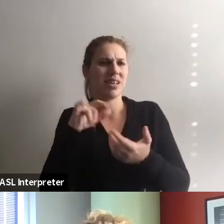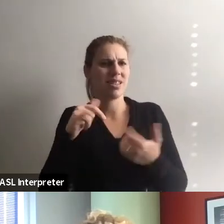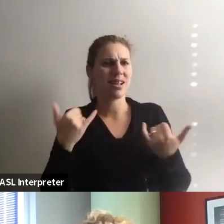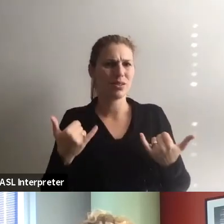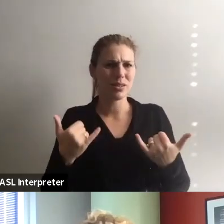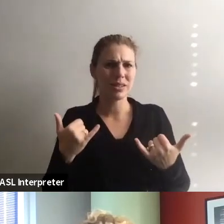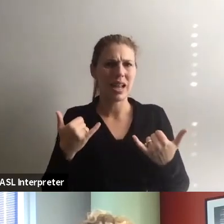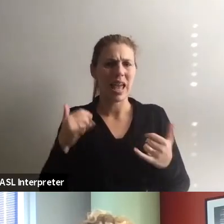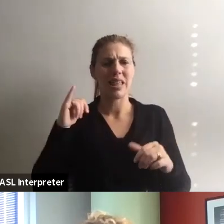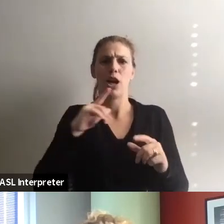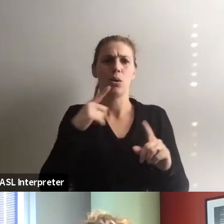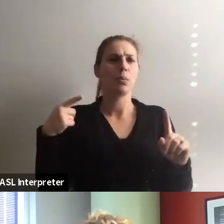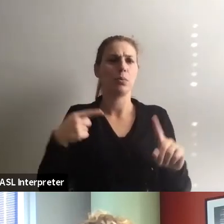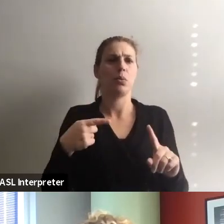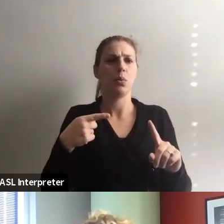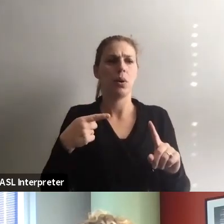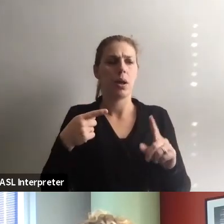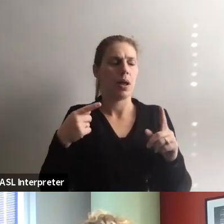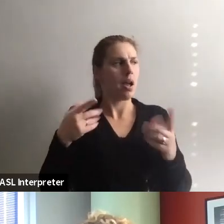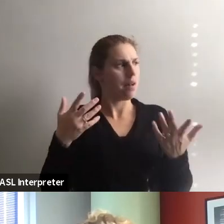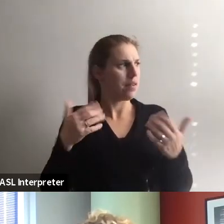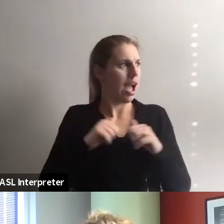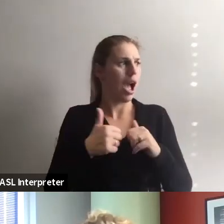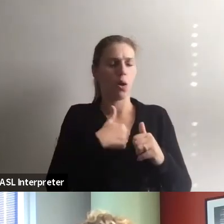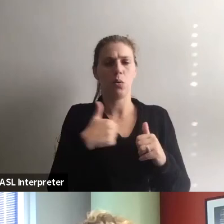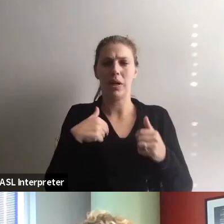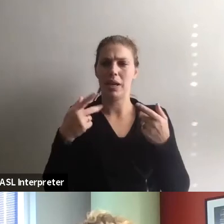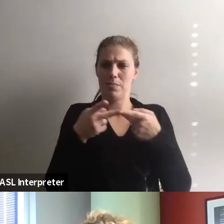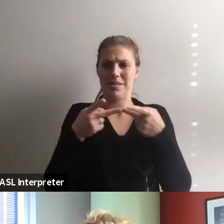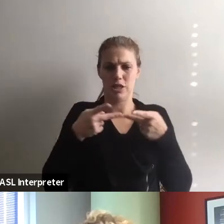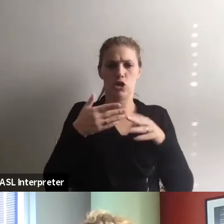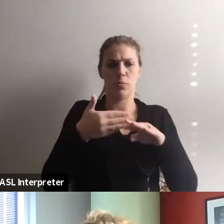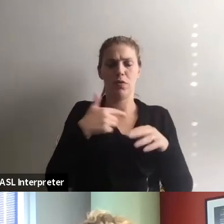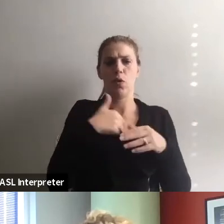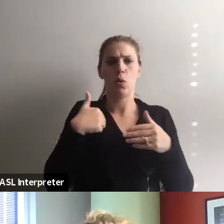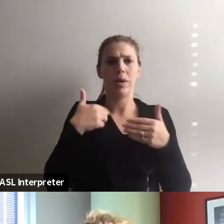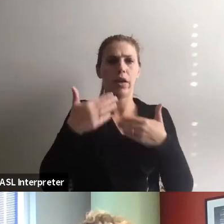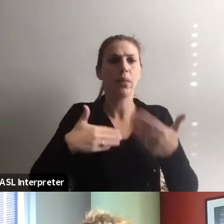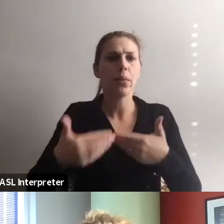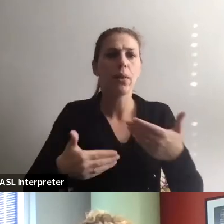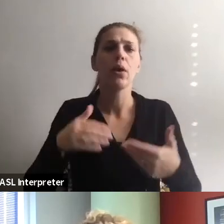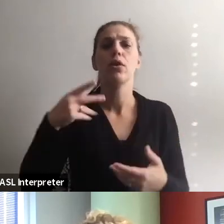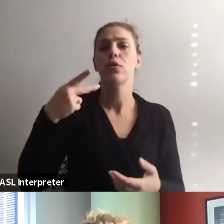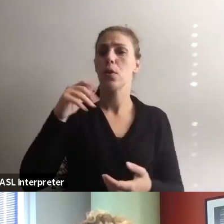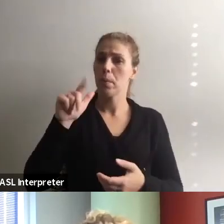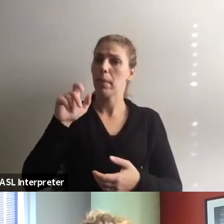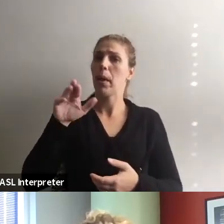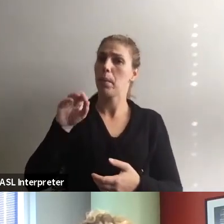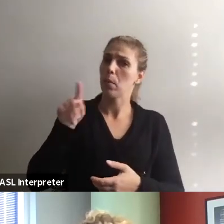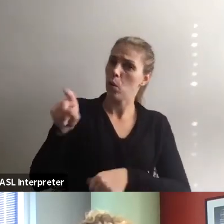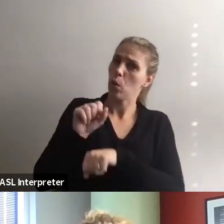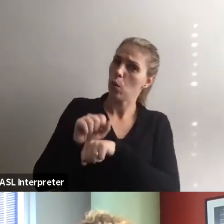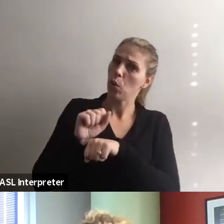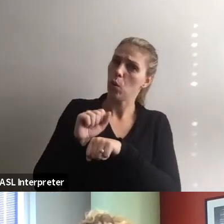of point of positioning before we move forward. So Palermo, you work with a